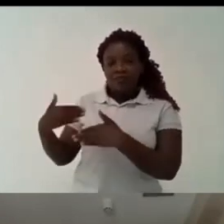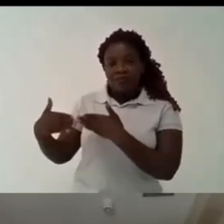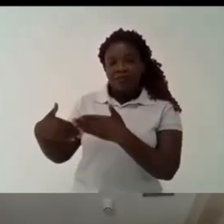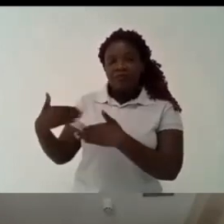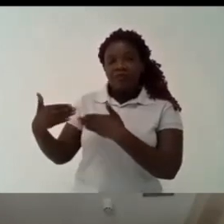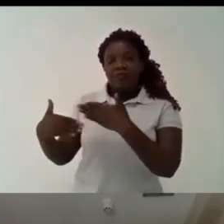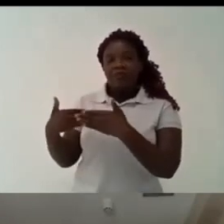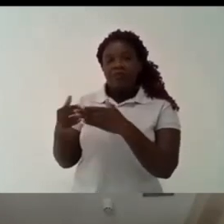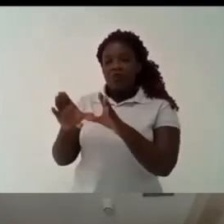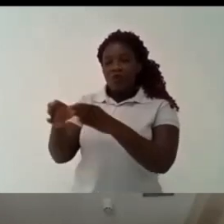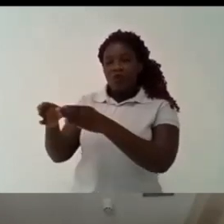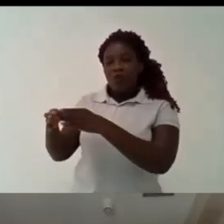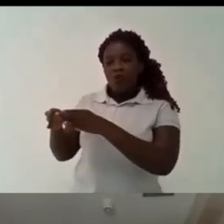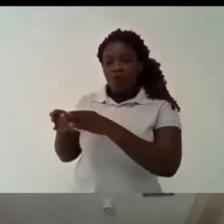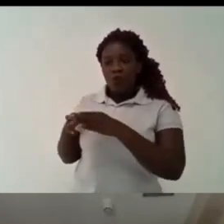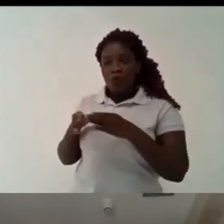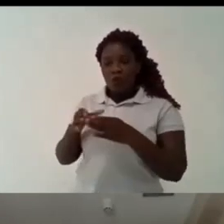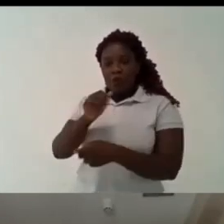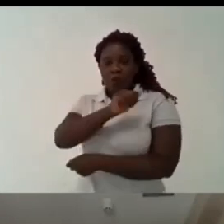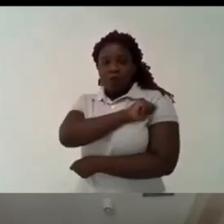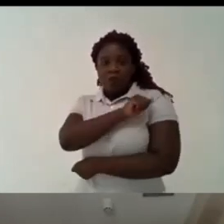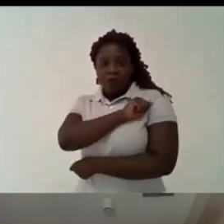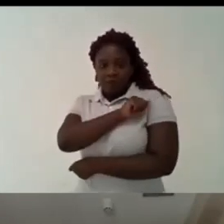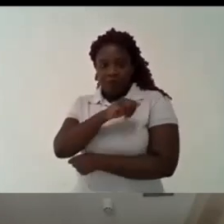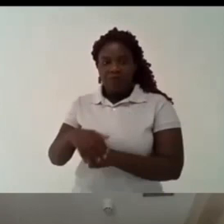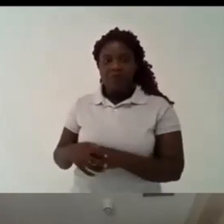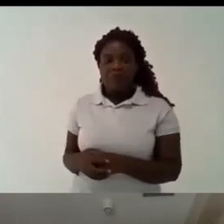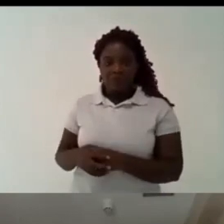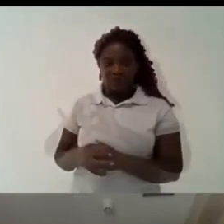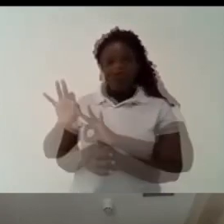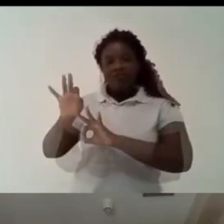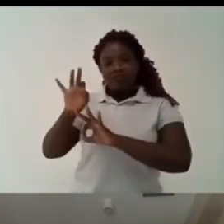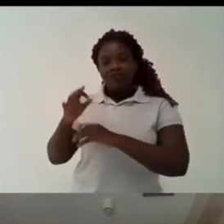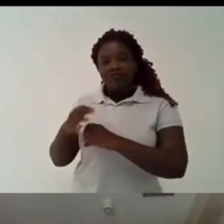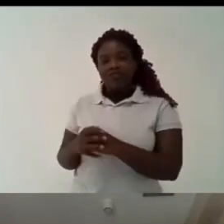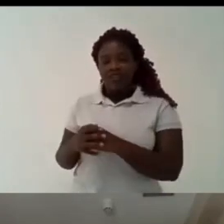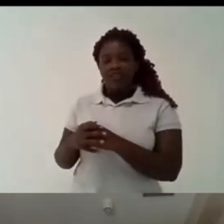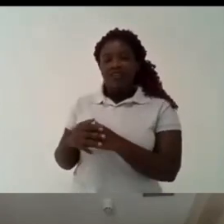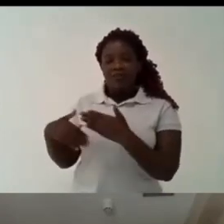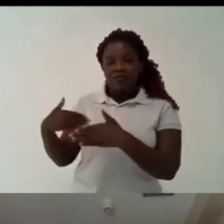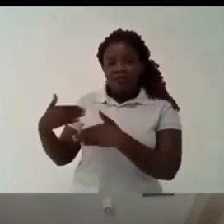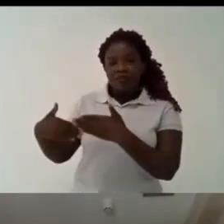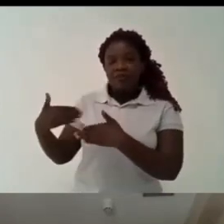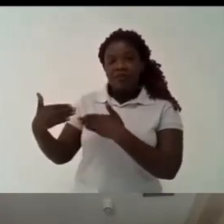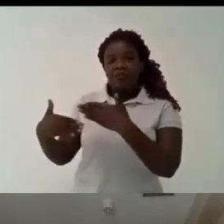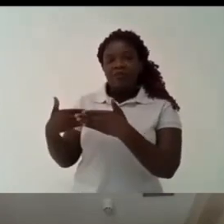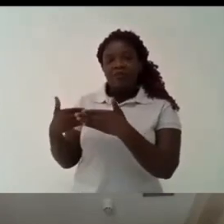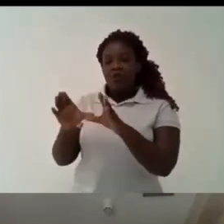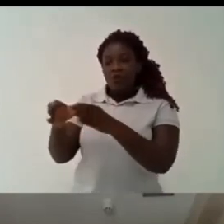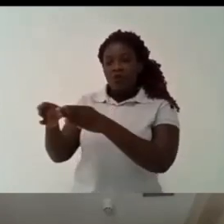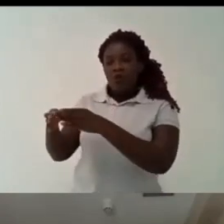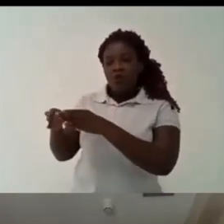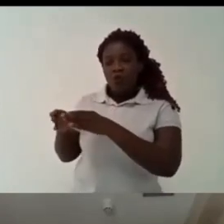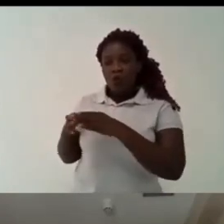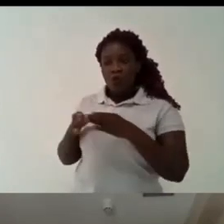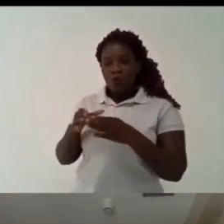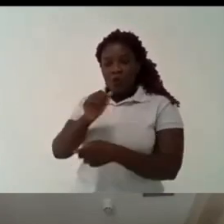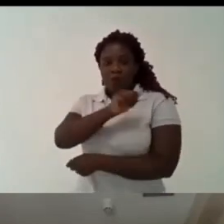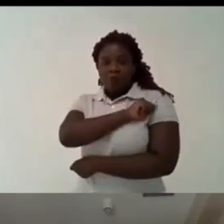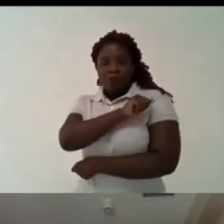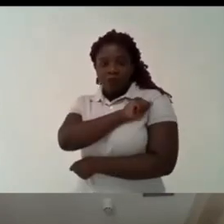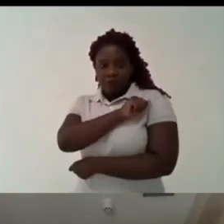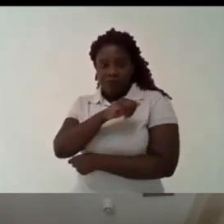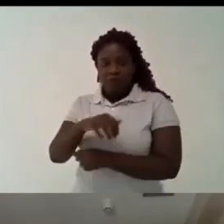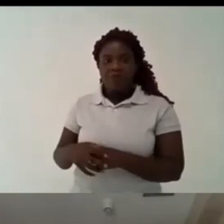movement in uk is that they are more directed towards the university life you know uh the